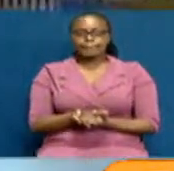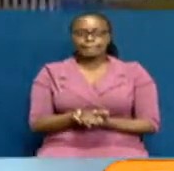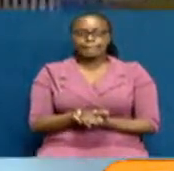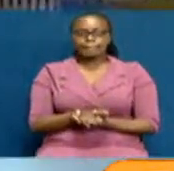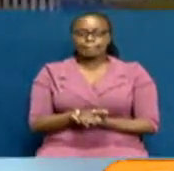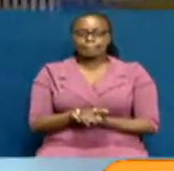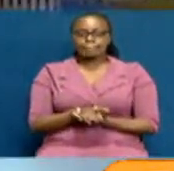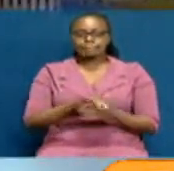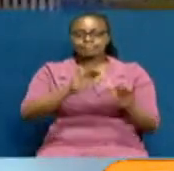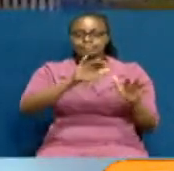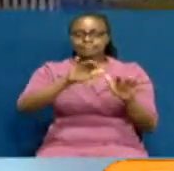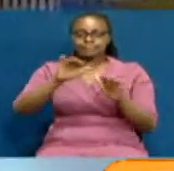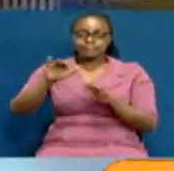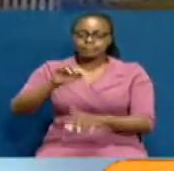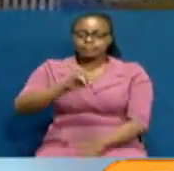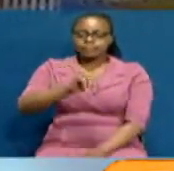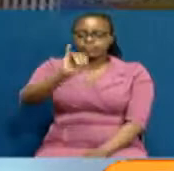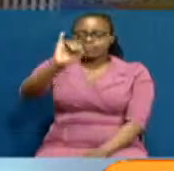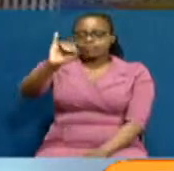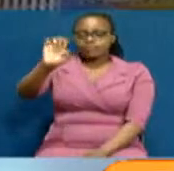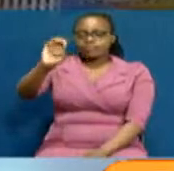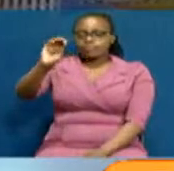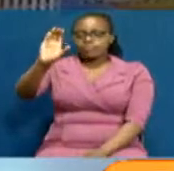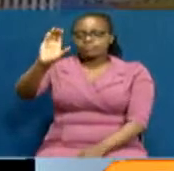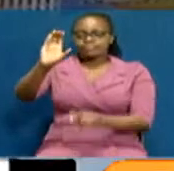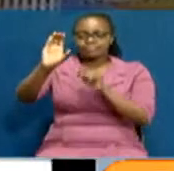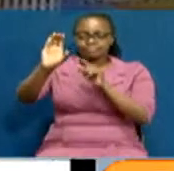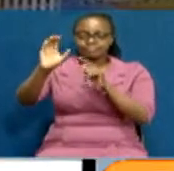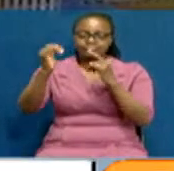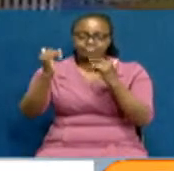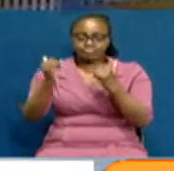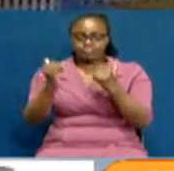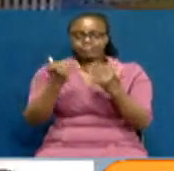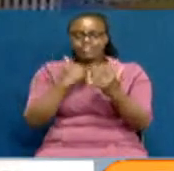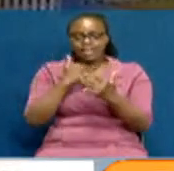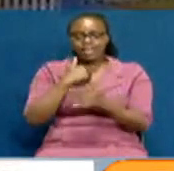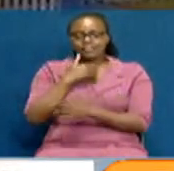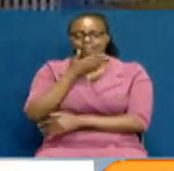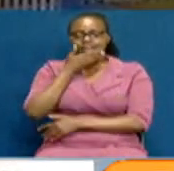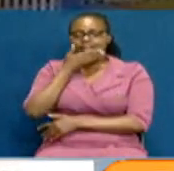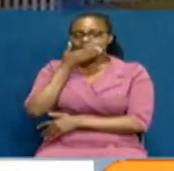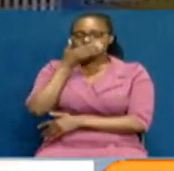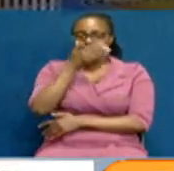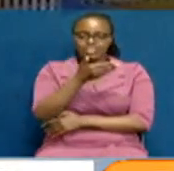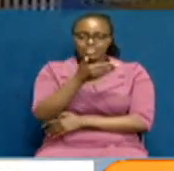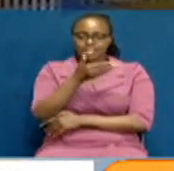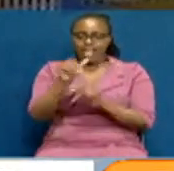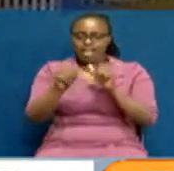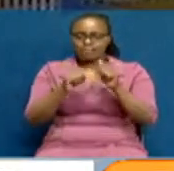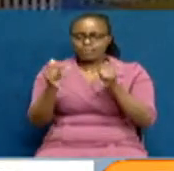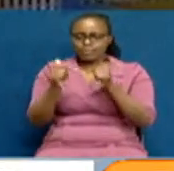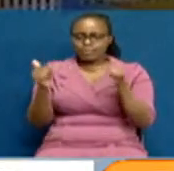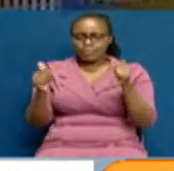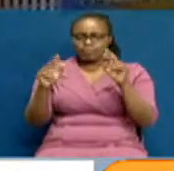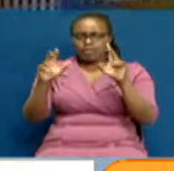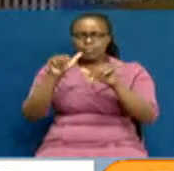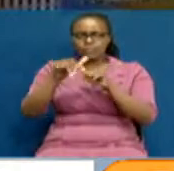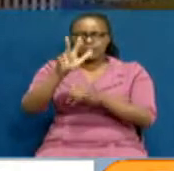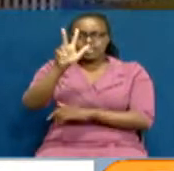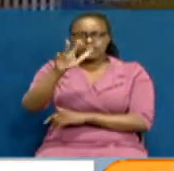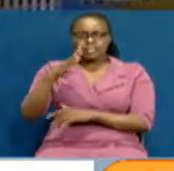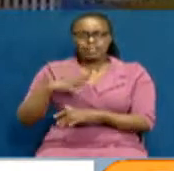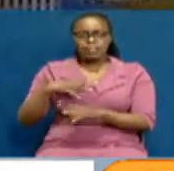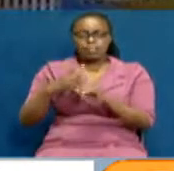And the Independent Electoral and Boundaries Commission, IBC, has broken its silence over the controversy surrounding the three